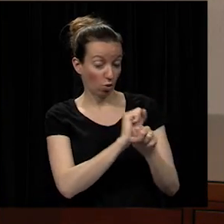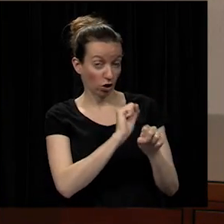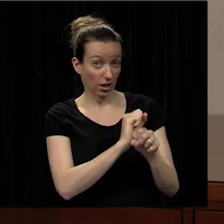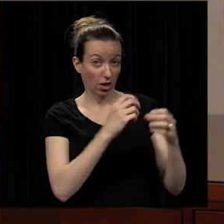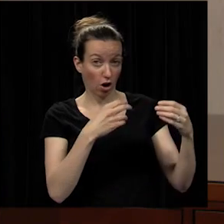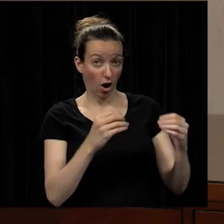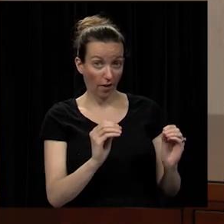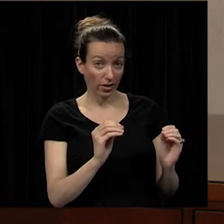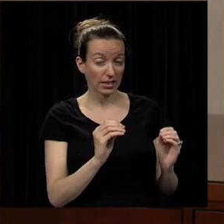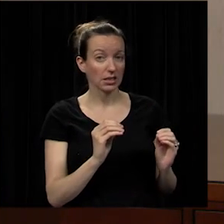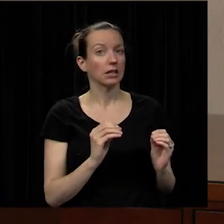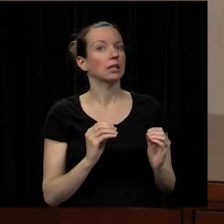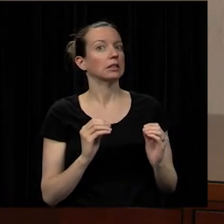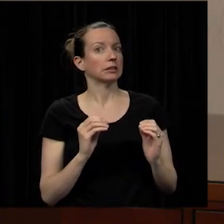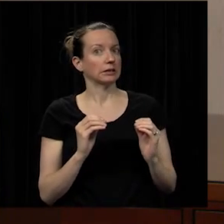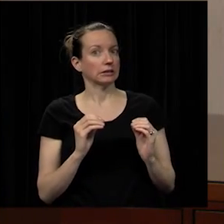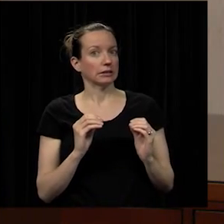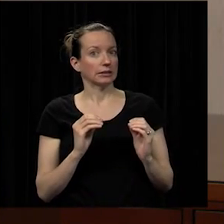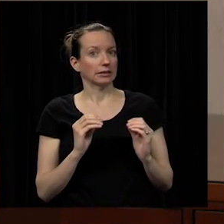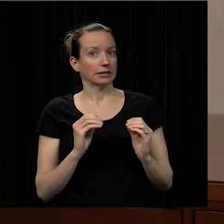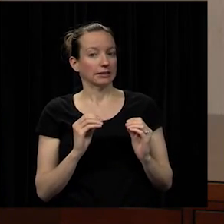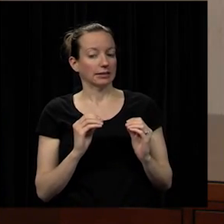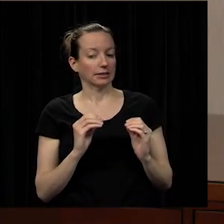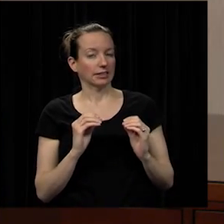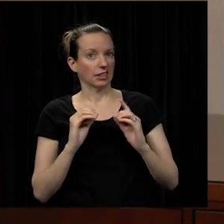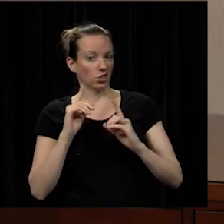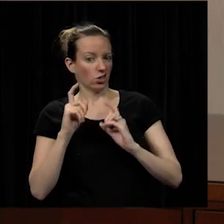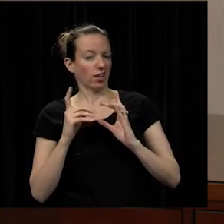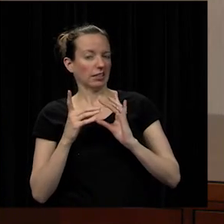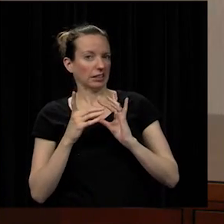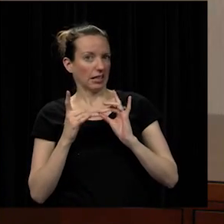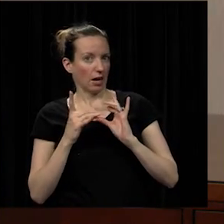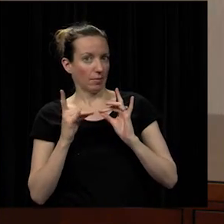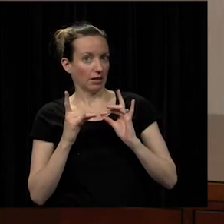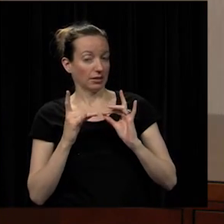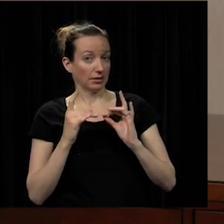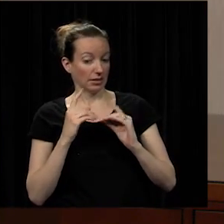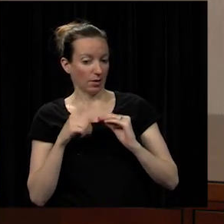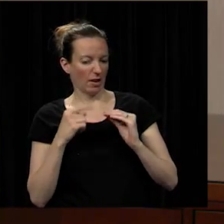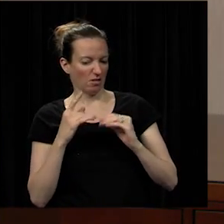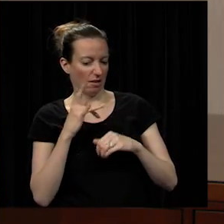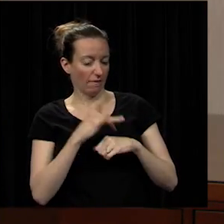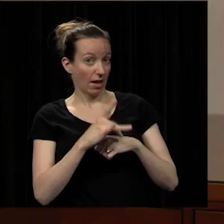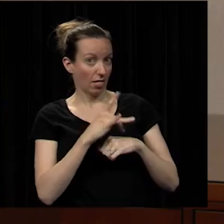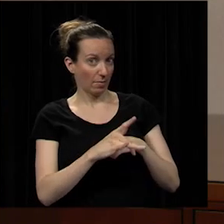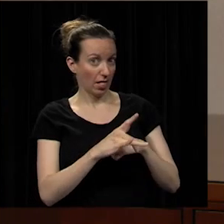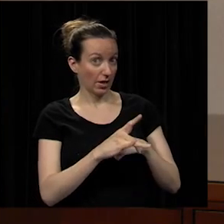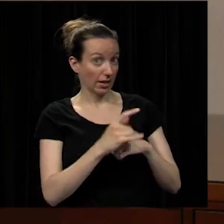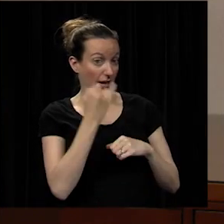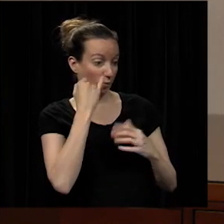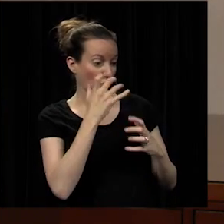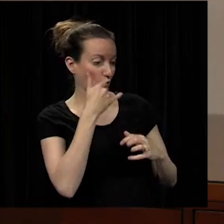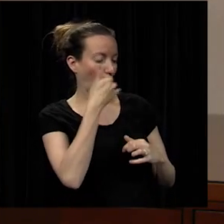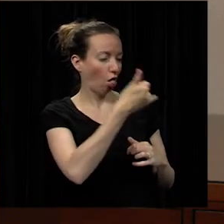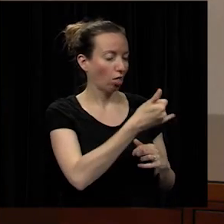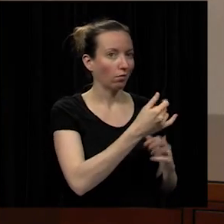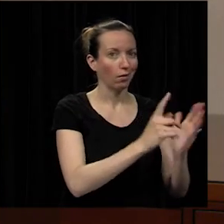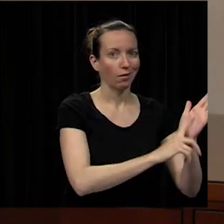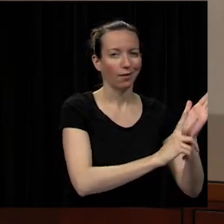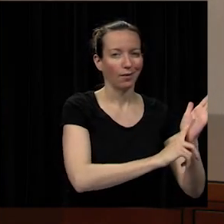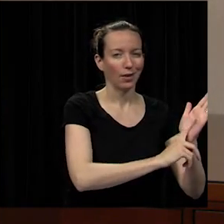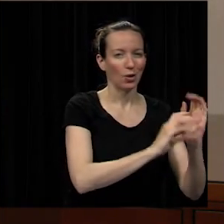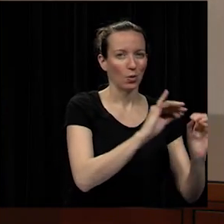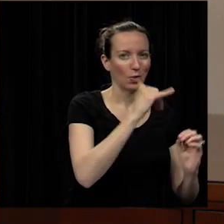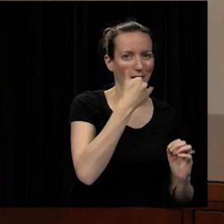got received on on surveys about availability of somebody on the other end of that phone and we've got guarantees on that now